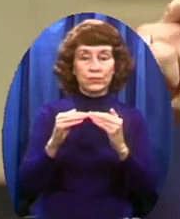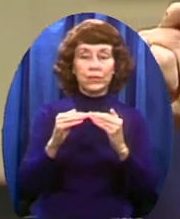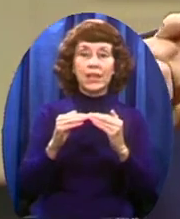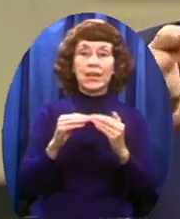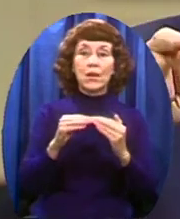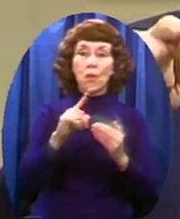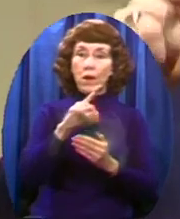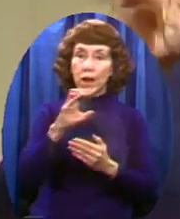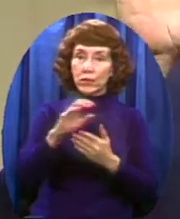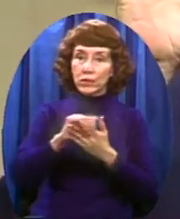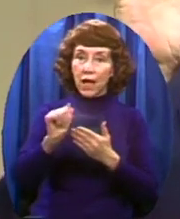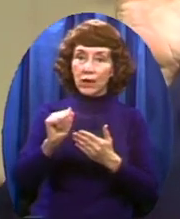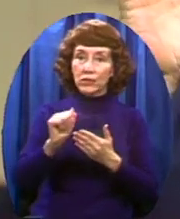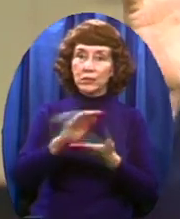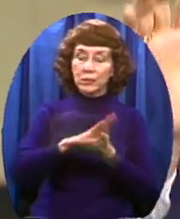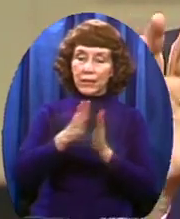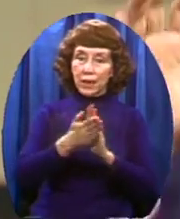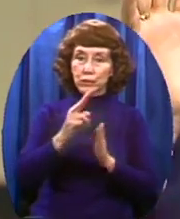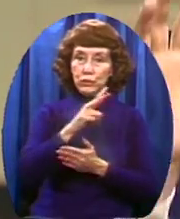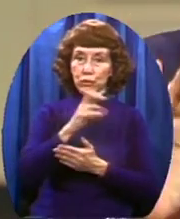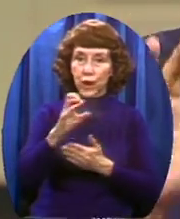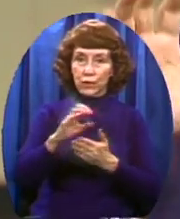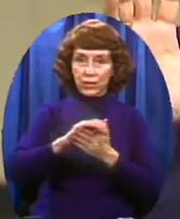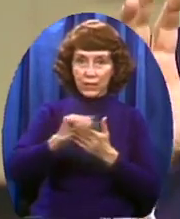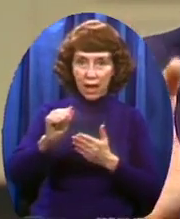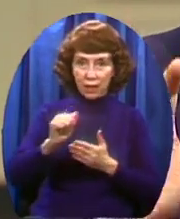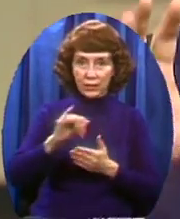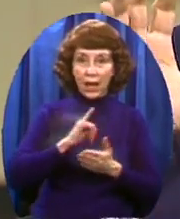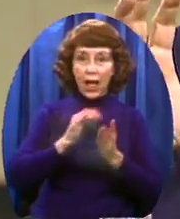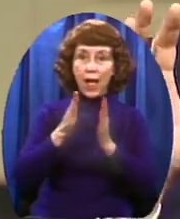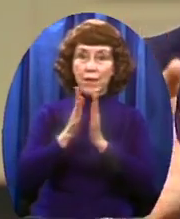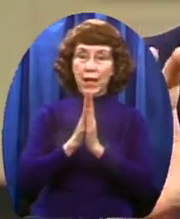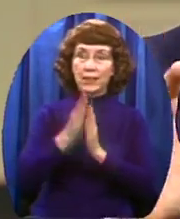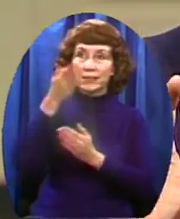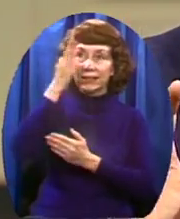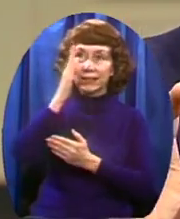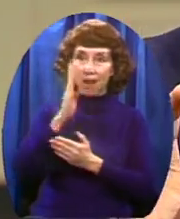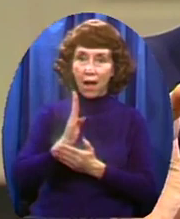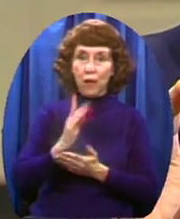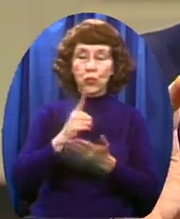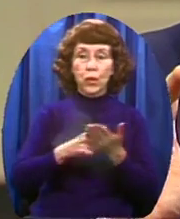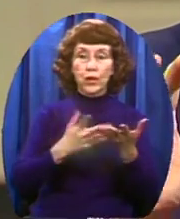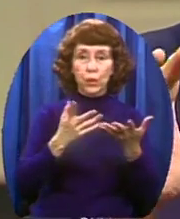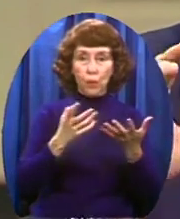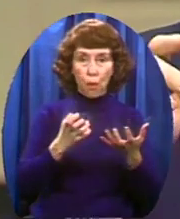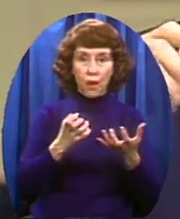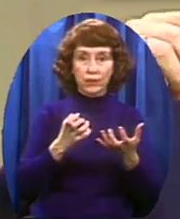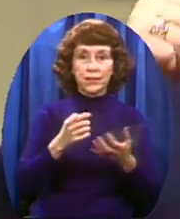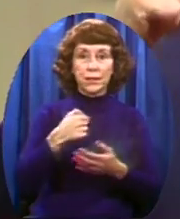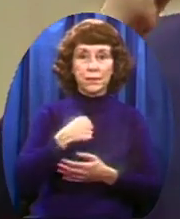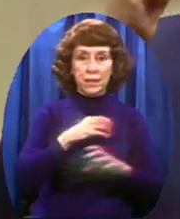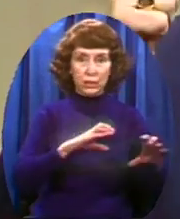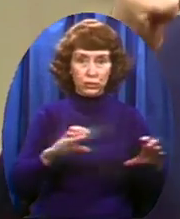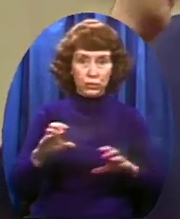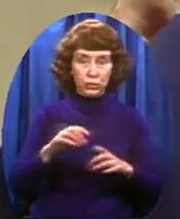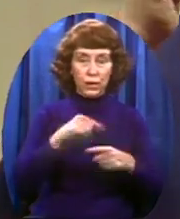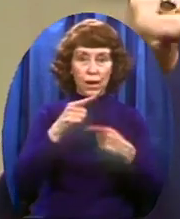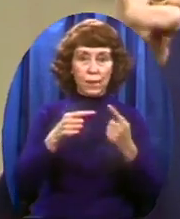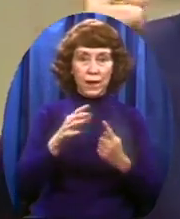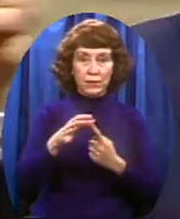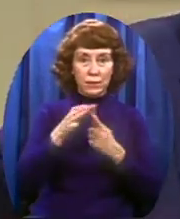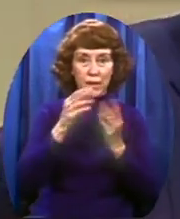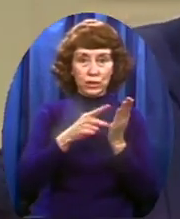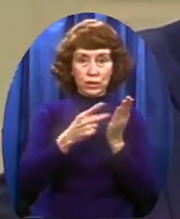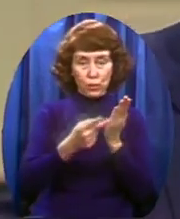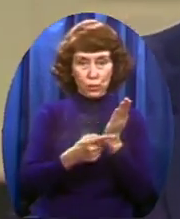gospel in prime time And there is about ten times the audience in prime time As there is for the time slot in